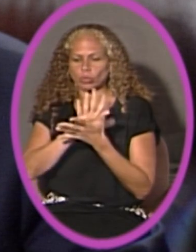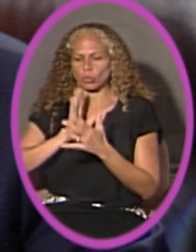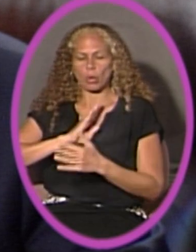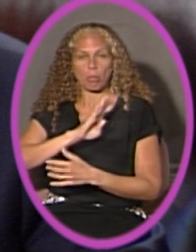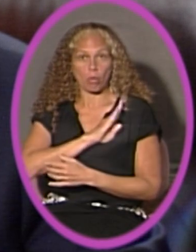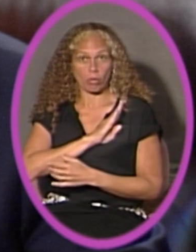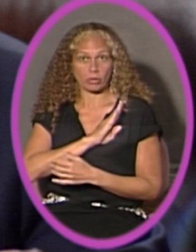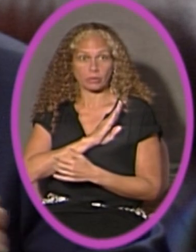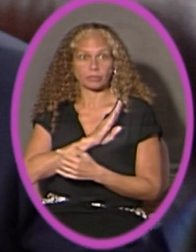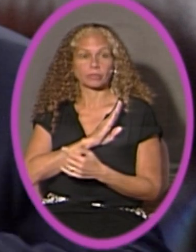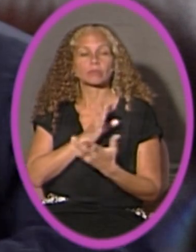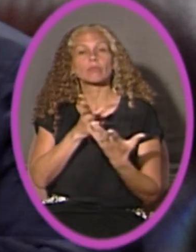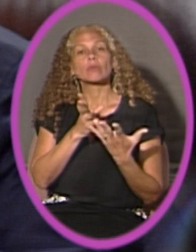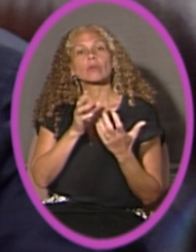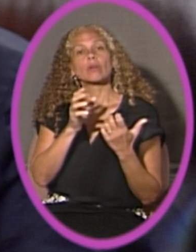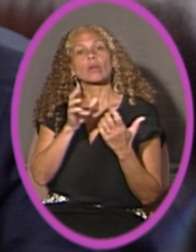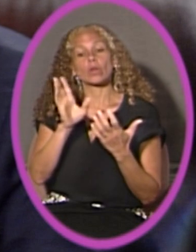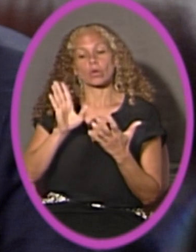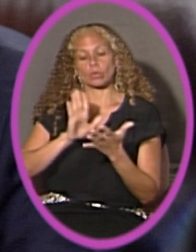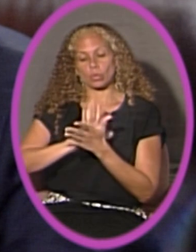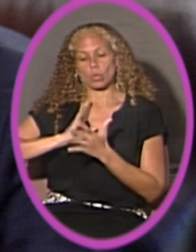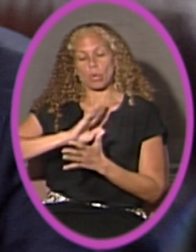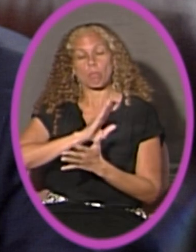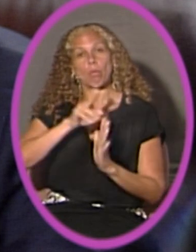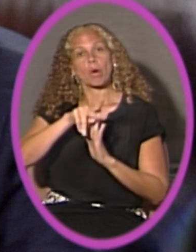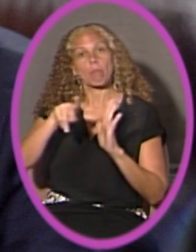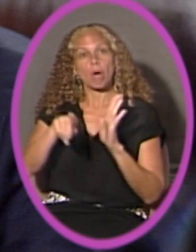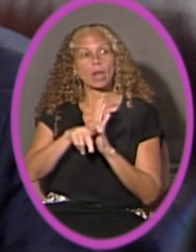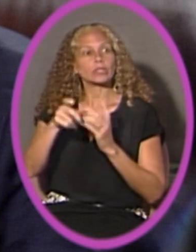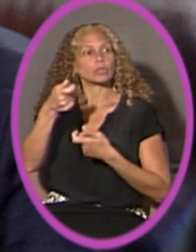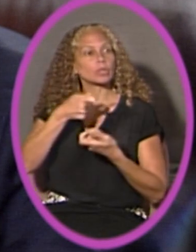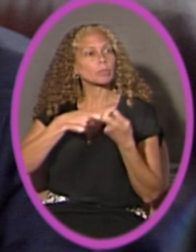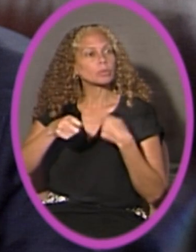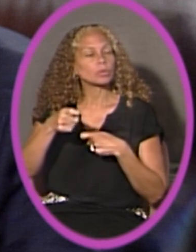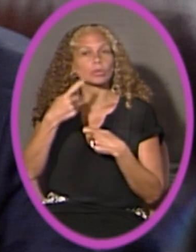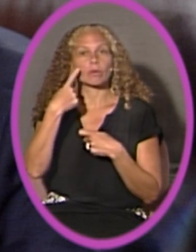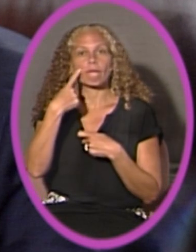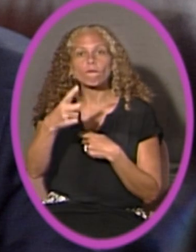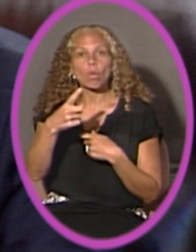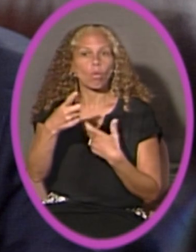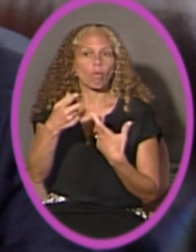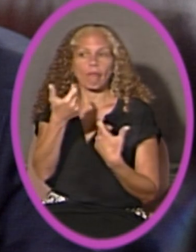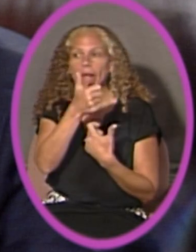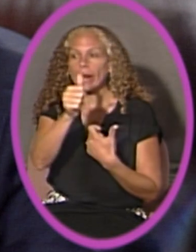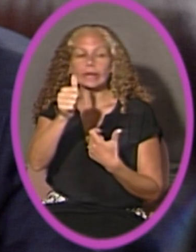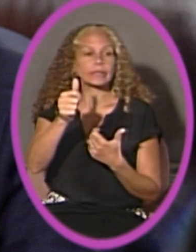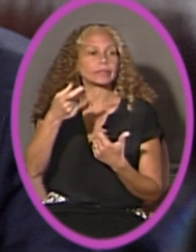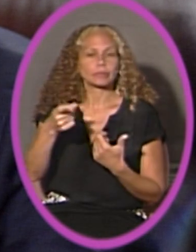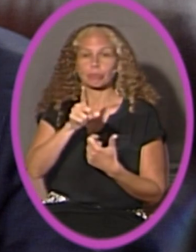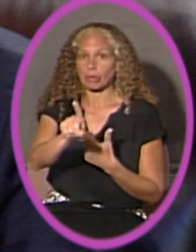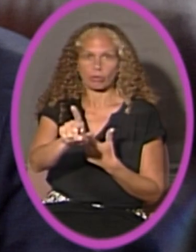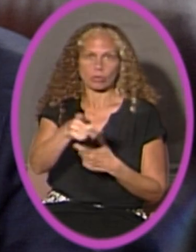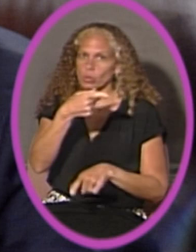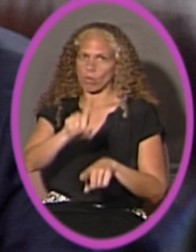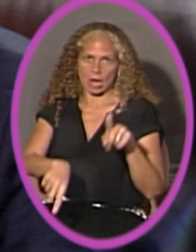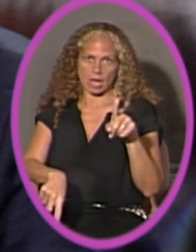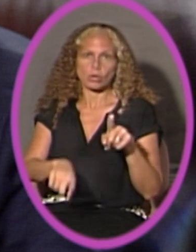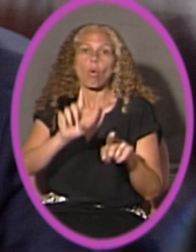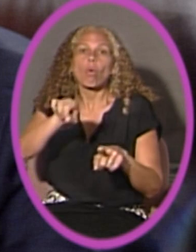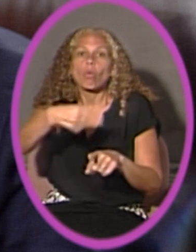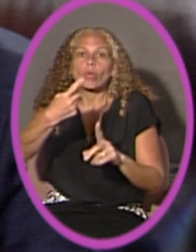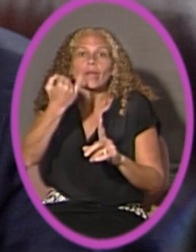In accordance with school board policy, substitution for scheduled speakers shall not be allowed except in exceptional